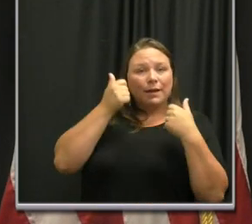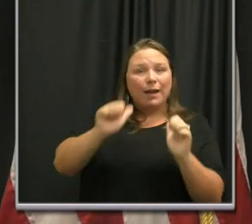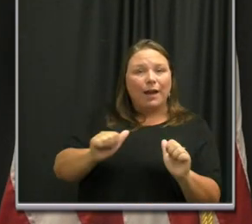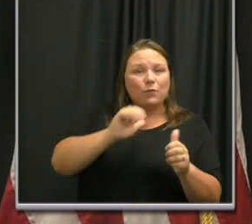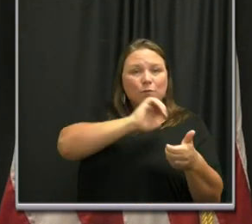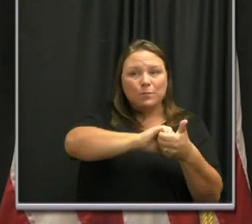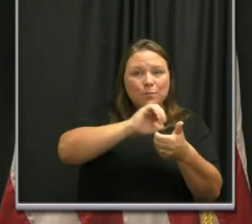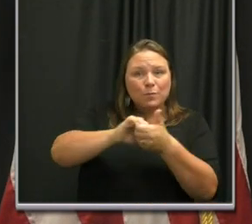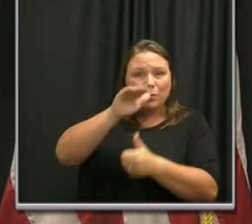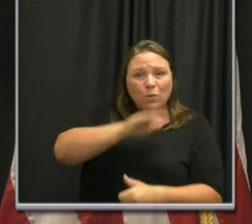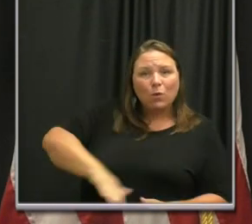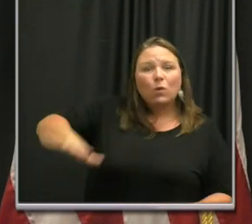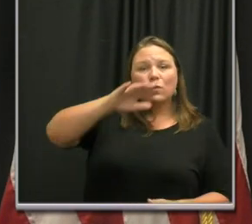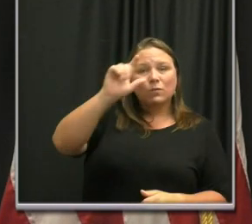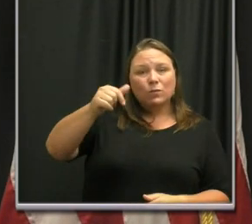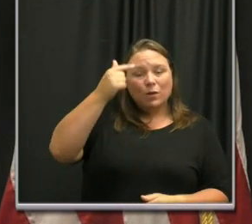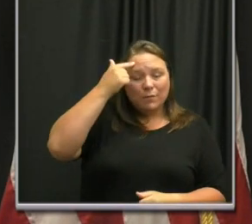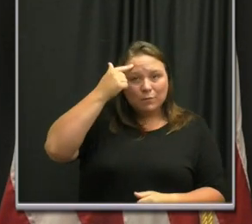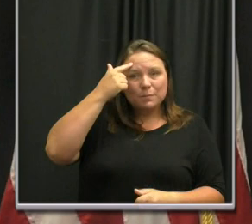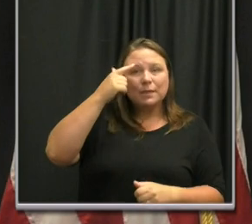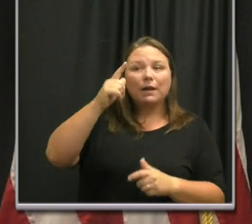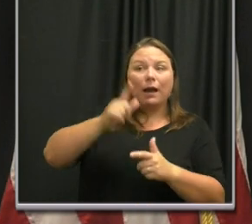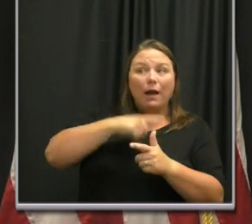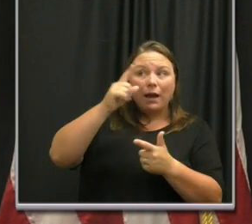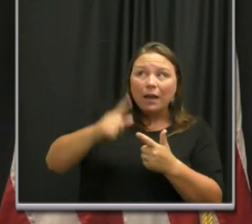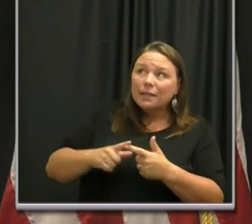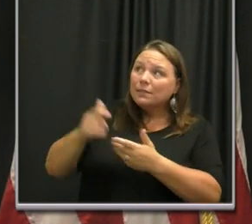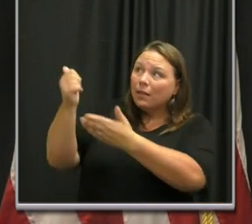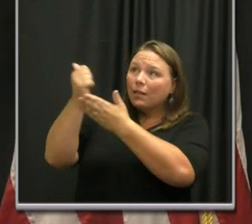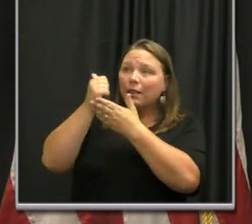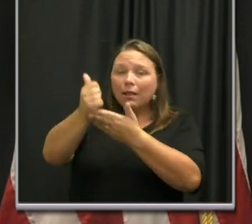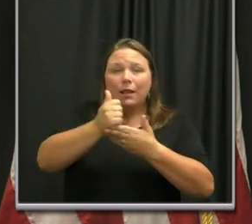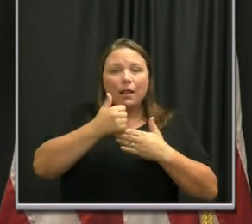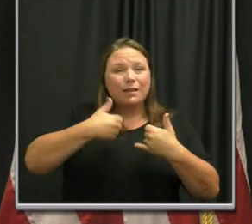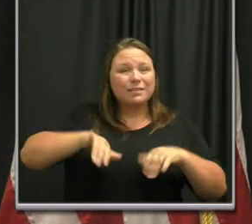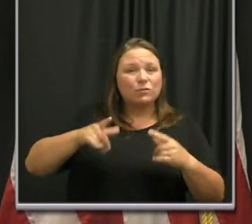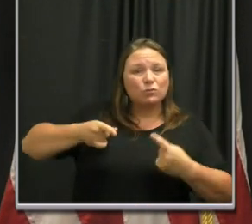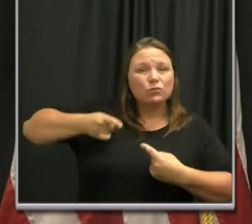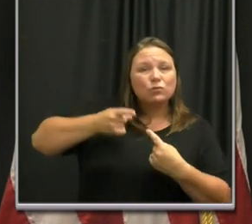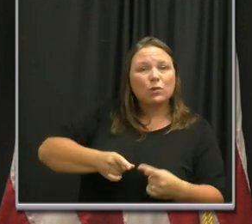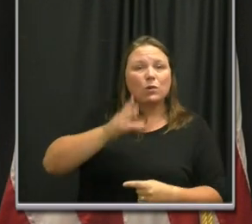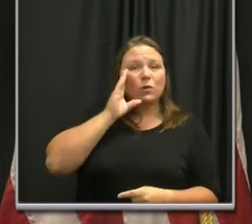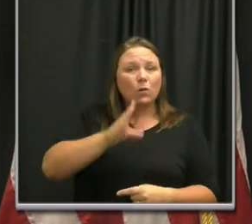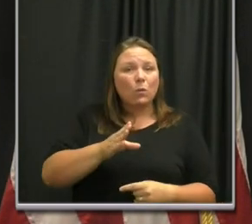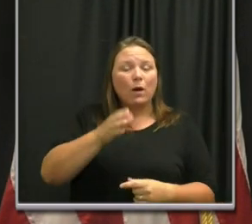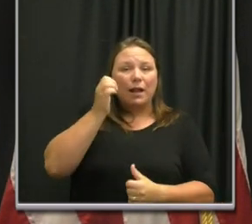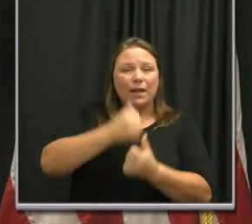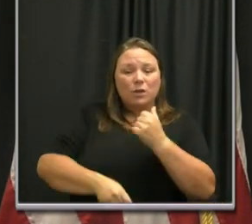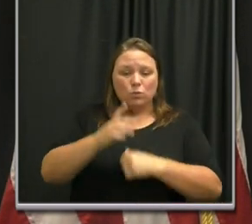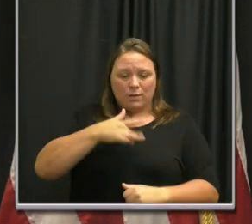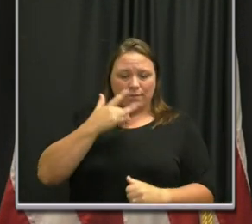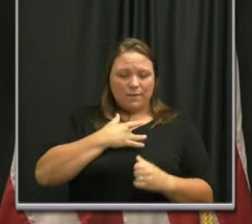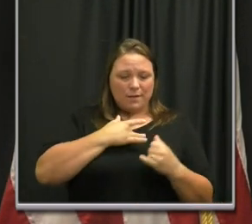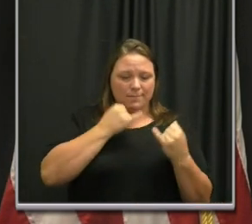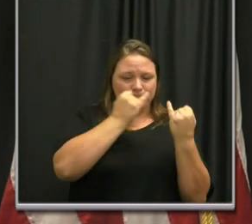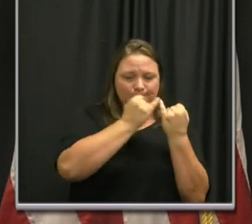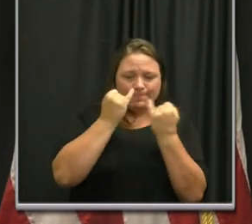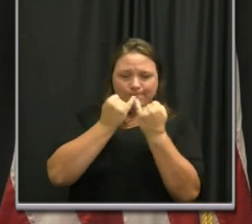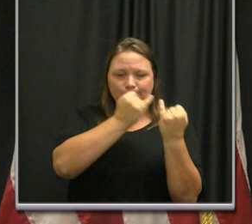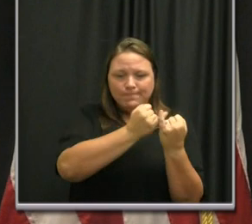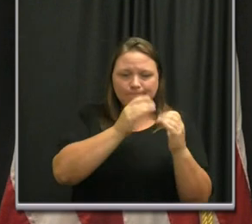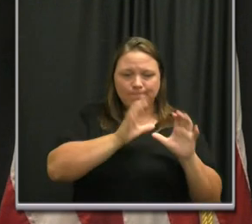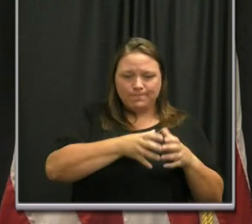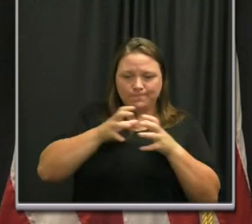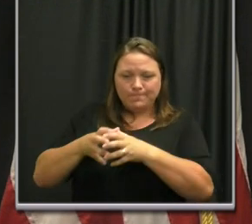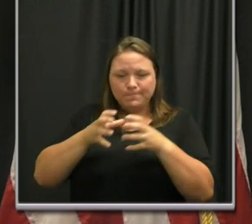at every level of government, and until then we will continue to struggle with this every county for itself approach that will deliver